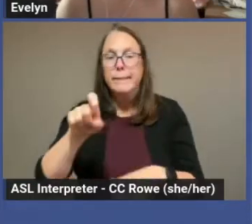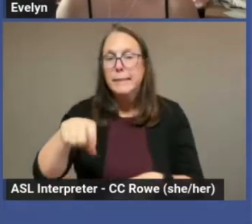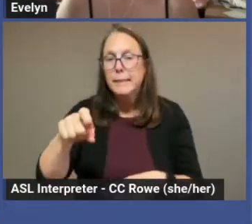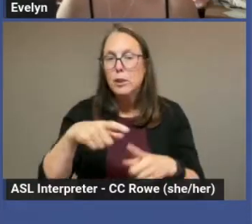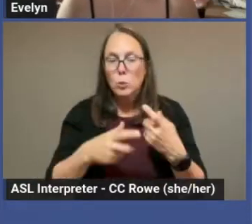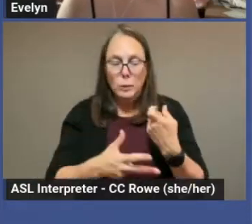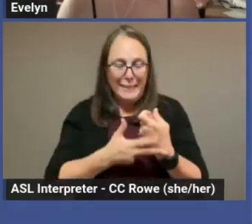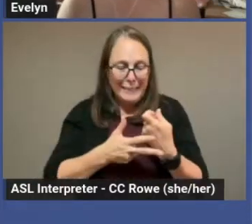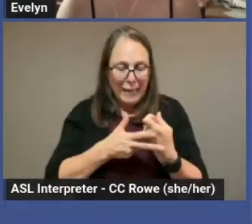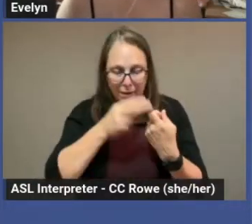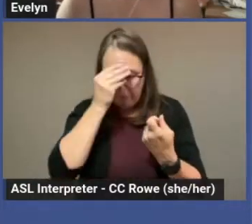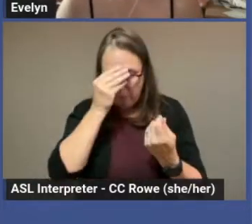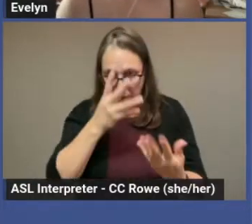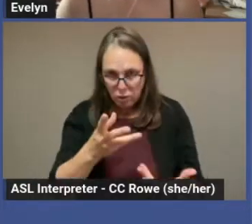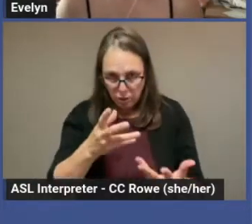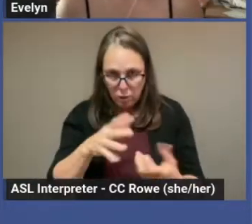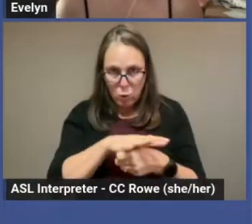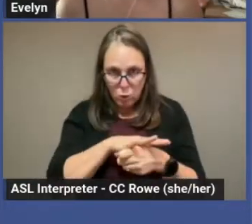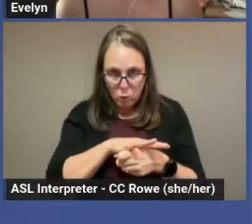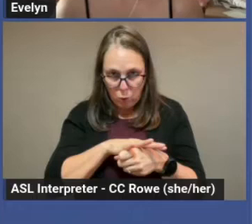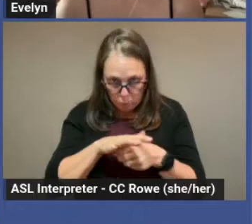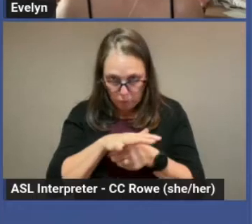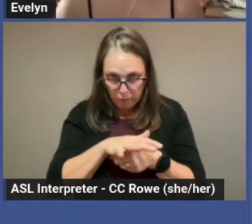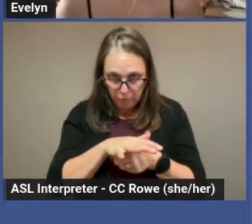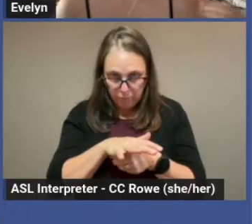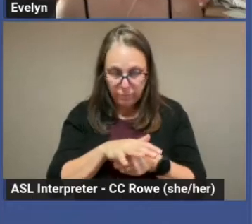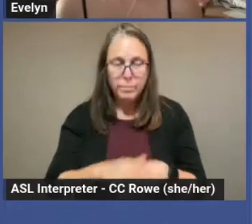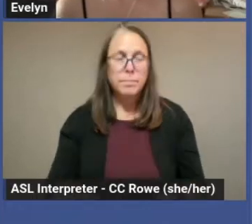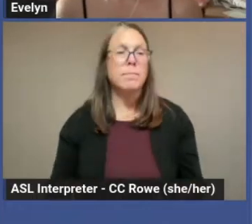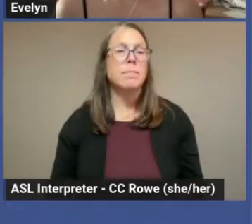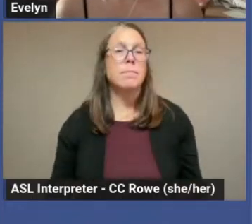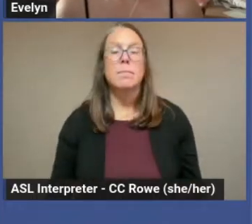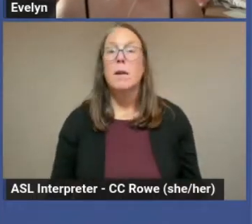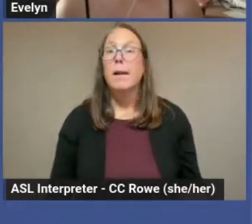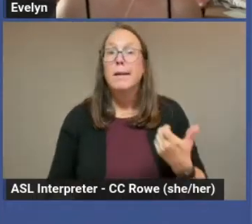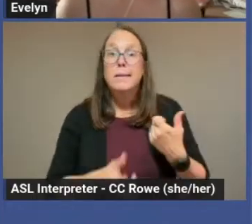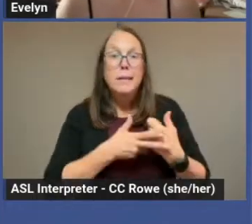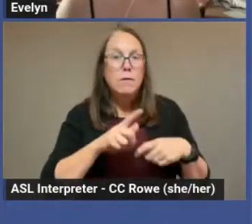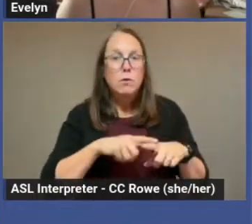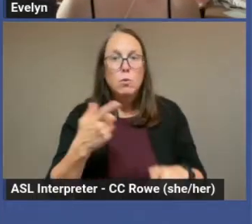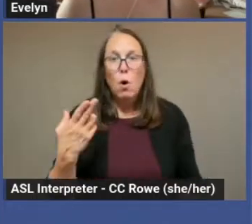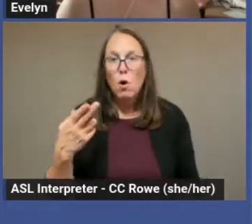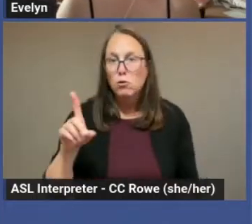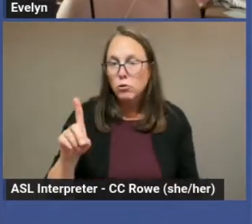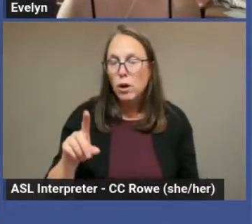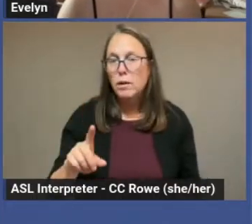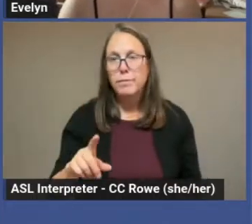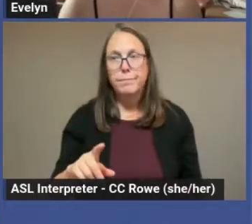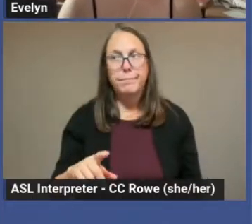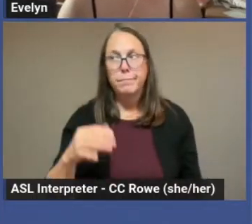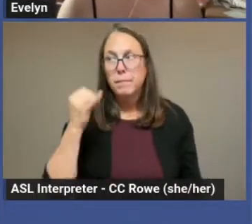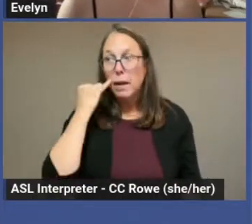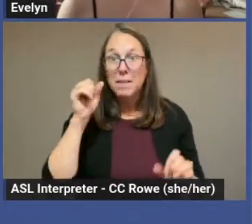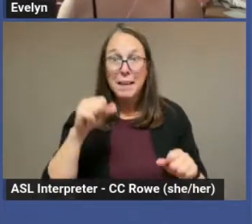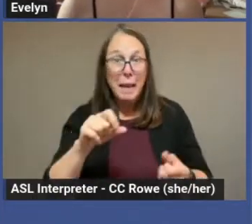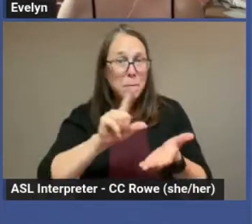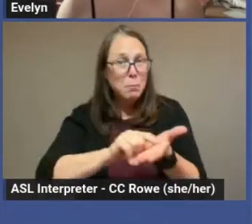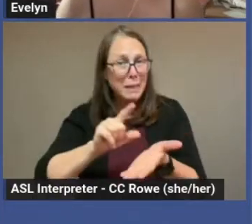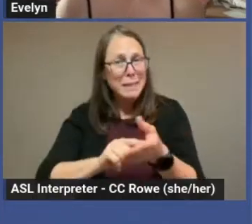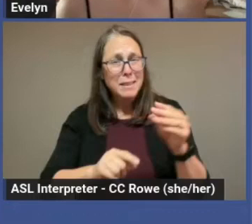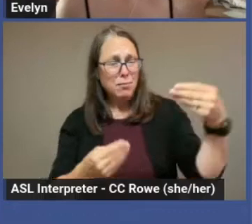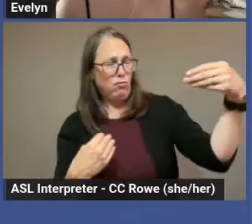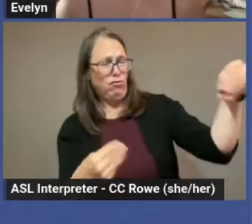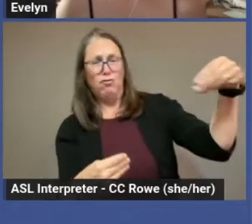that information locally. Put it on a hard drive. When, possible, print out hard copies.